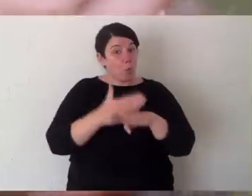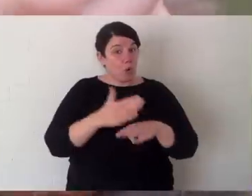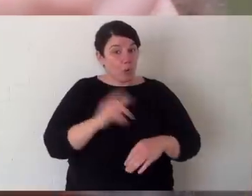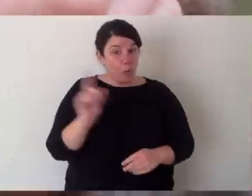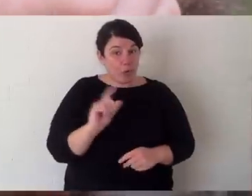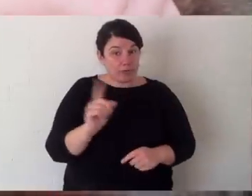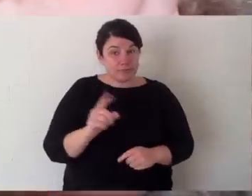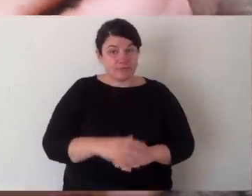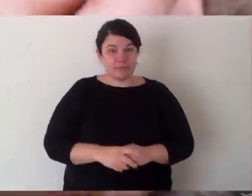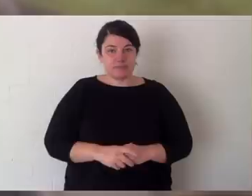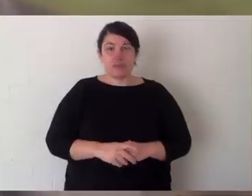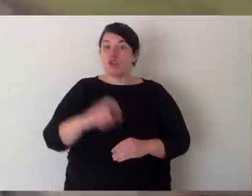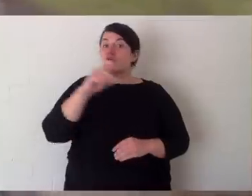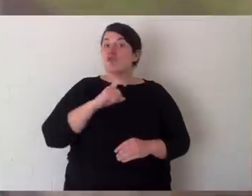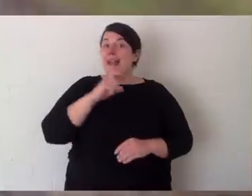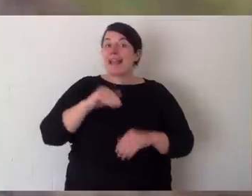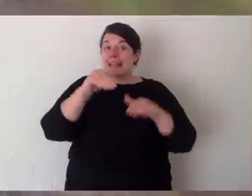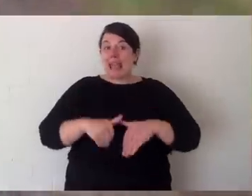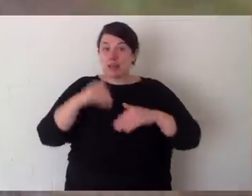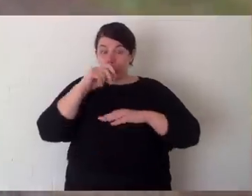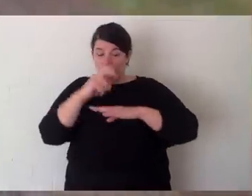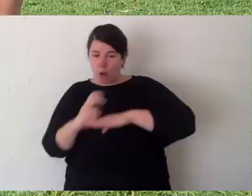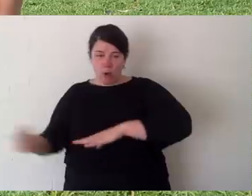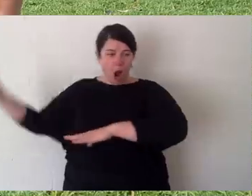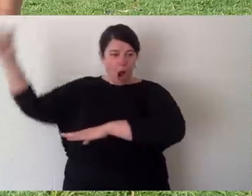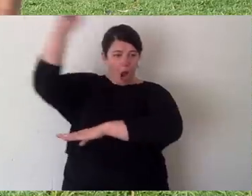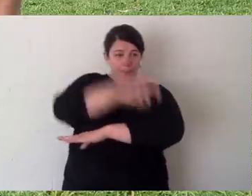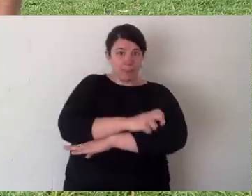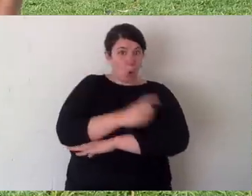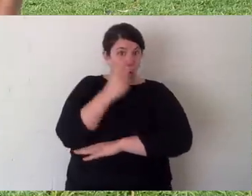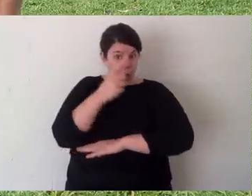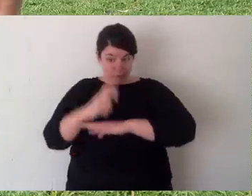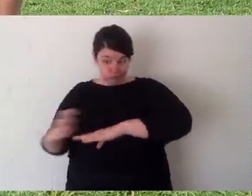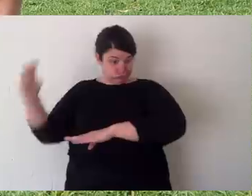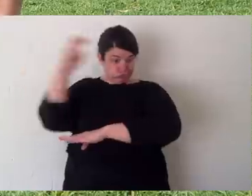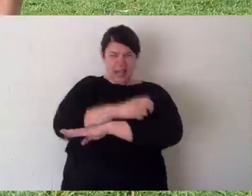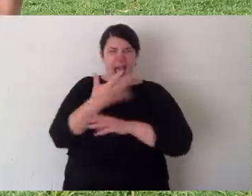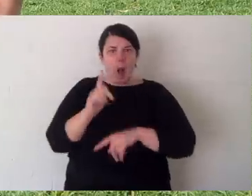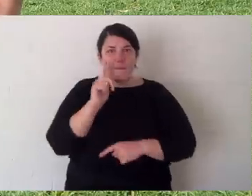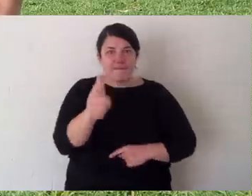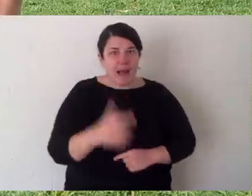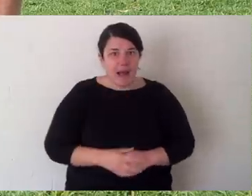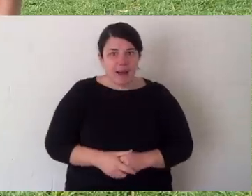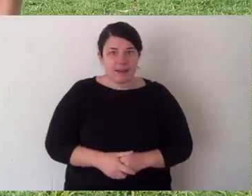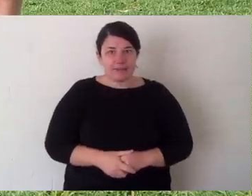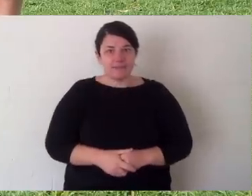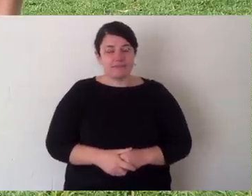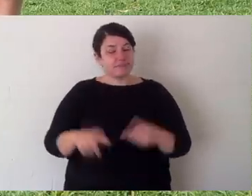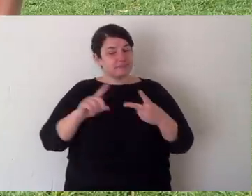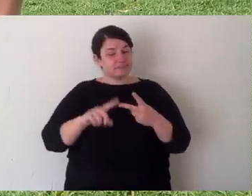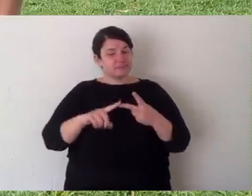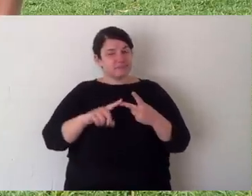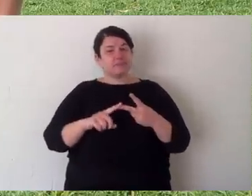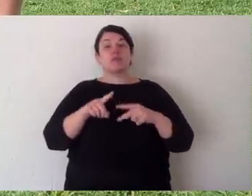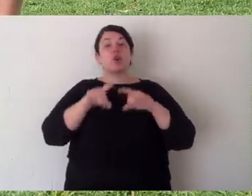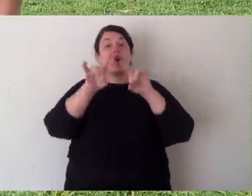homework. I want to know how far a red kangaroo can leap in one bound. And a second bit